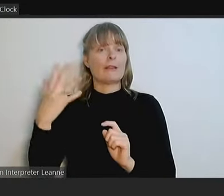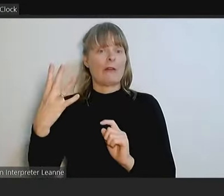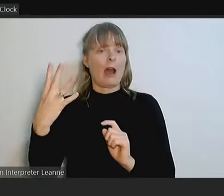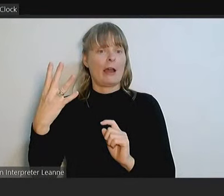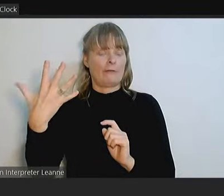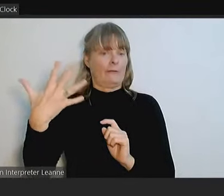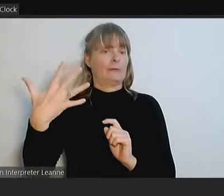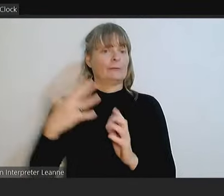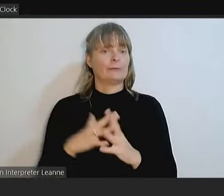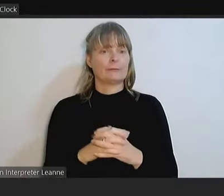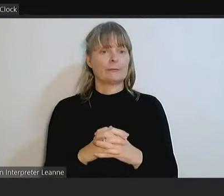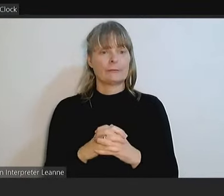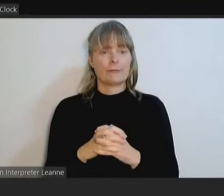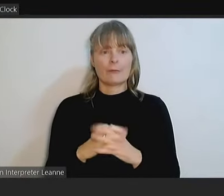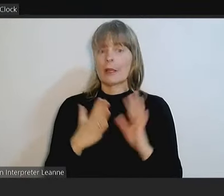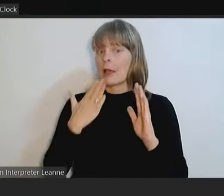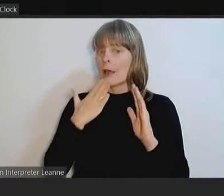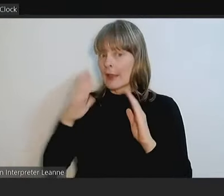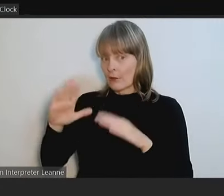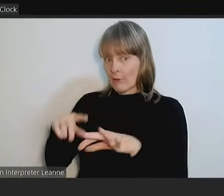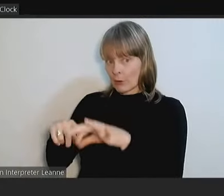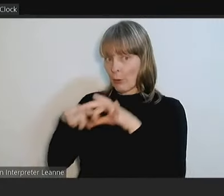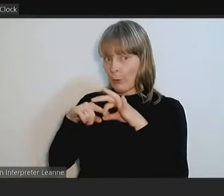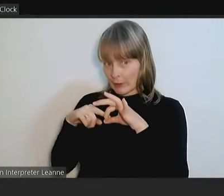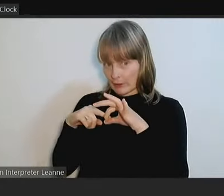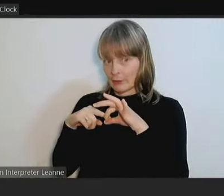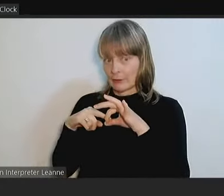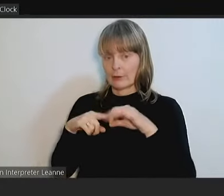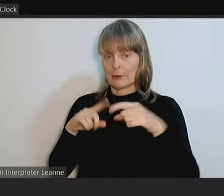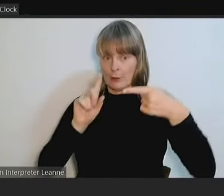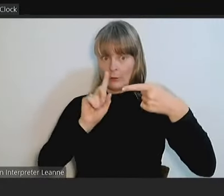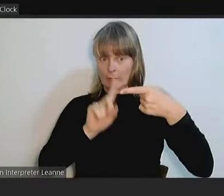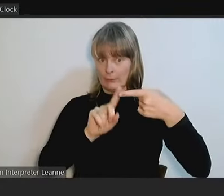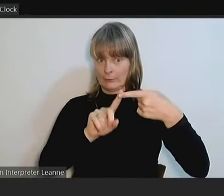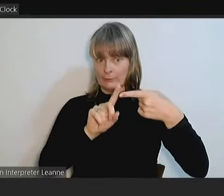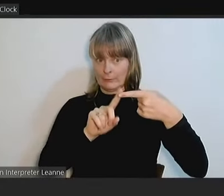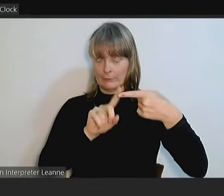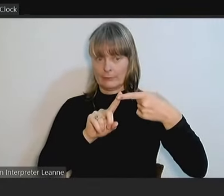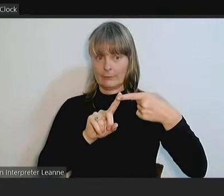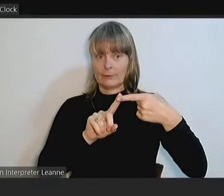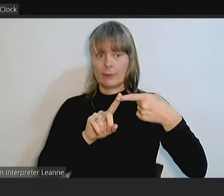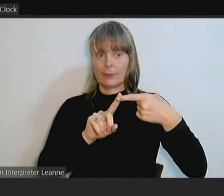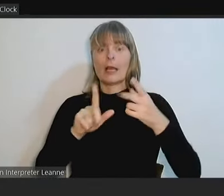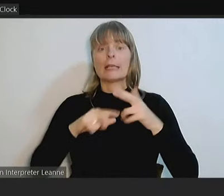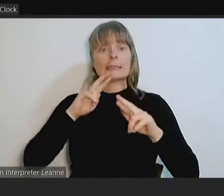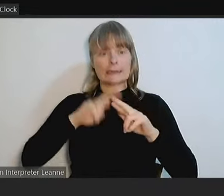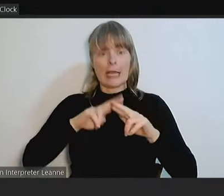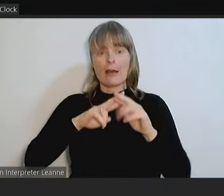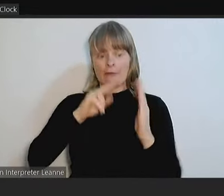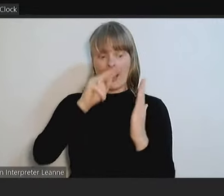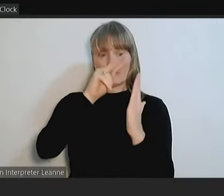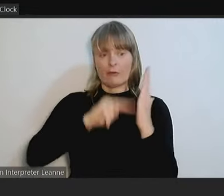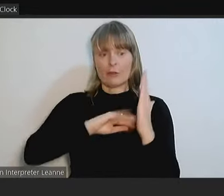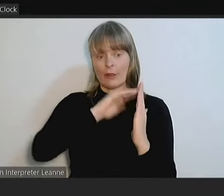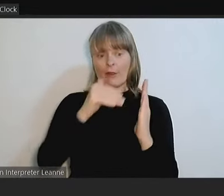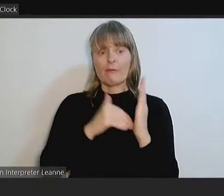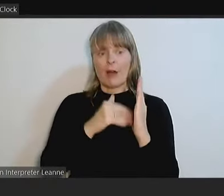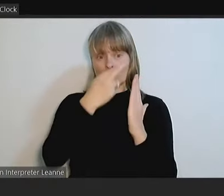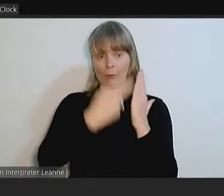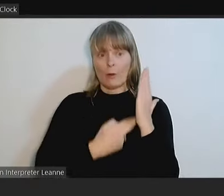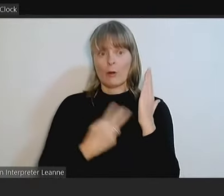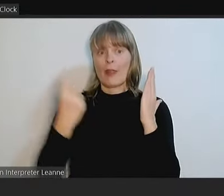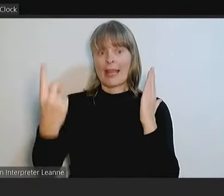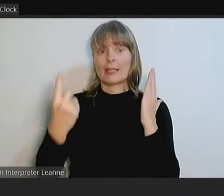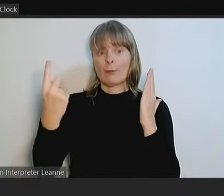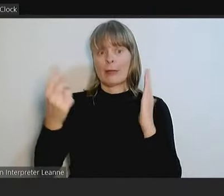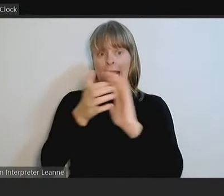Thank you for your questions. For question one, officers have reviewed the final report of the independent expert panel